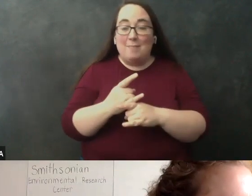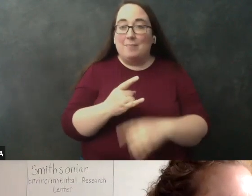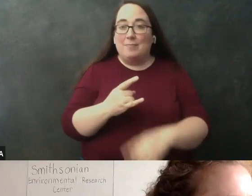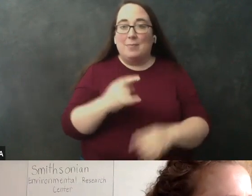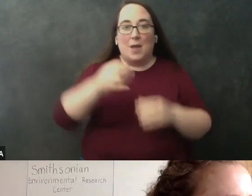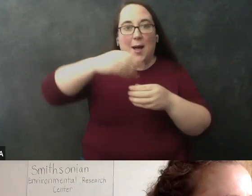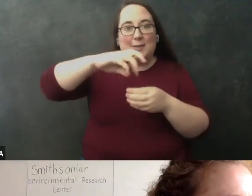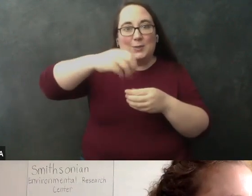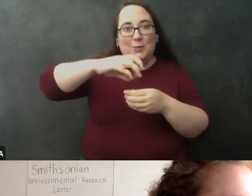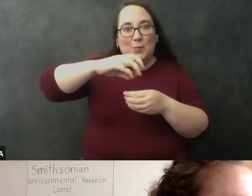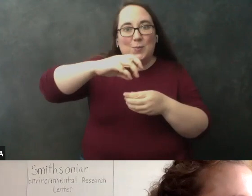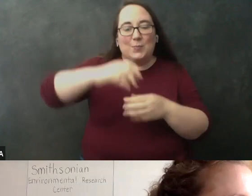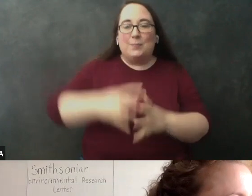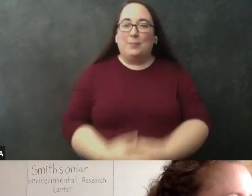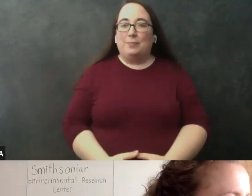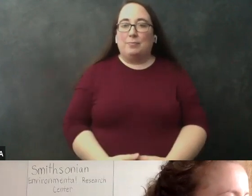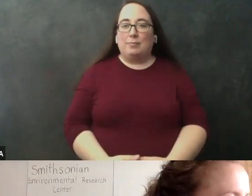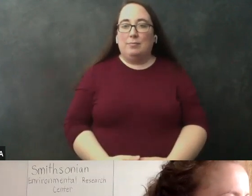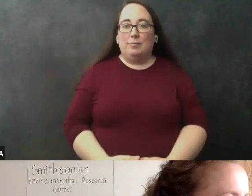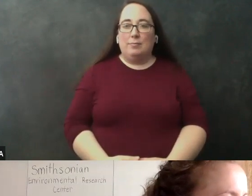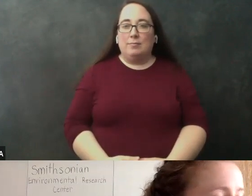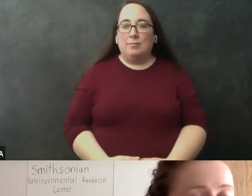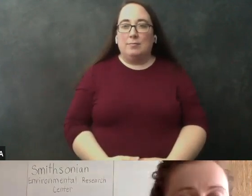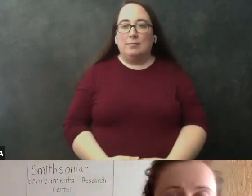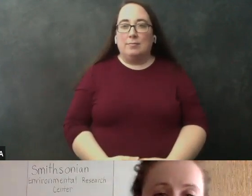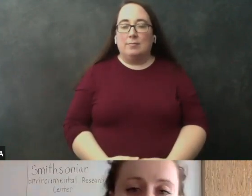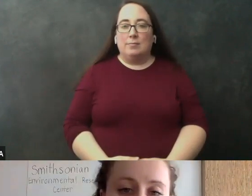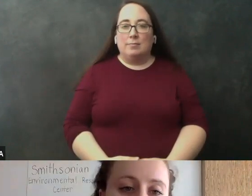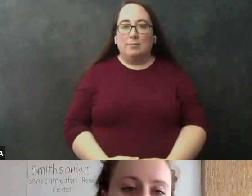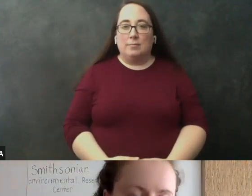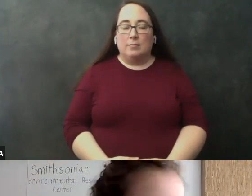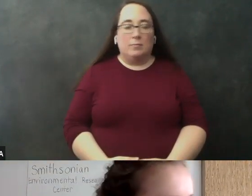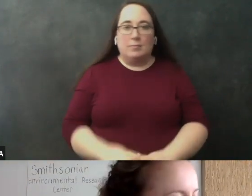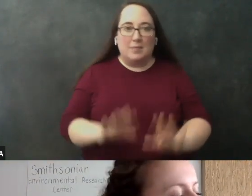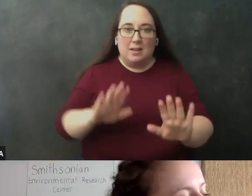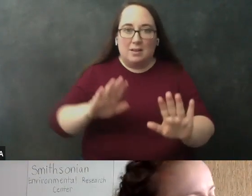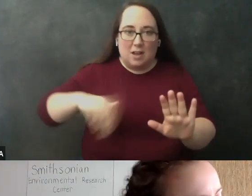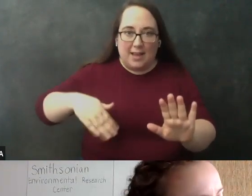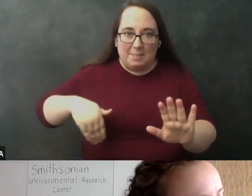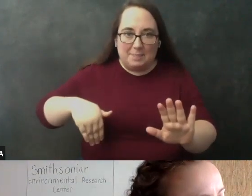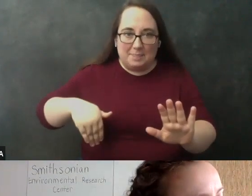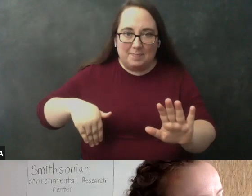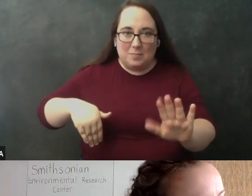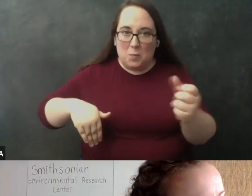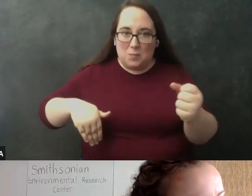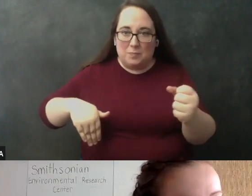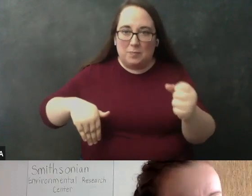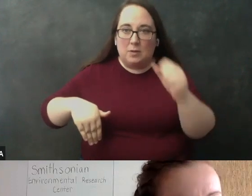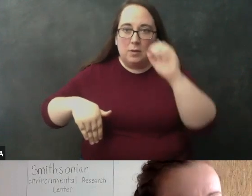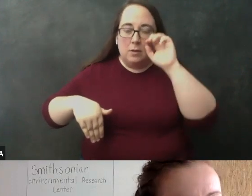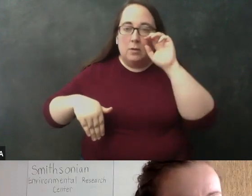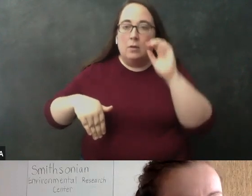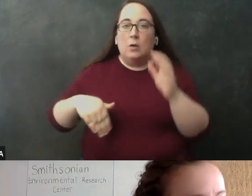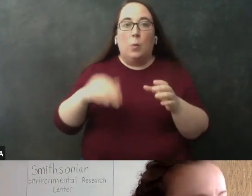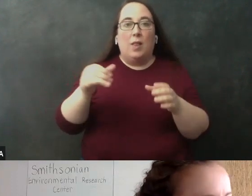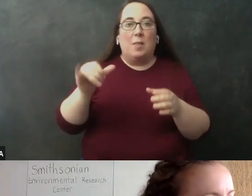it and then what we're going to do is we're going to pour the alcohol and don't pour yet don't pour yet we're going to put the alcohol in the cup